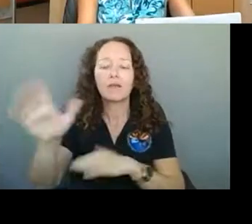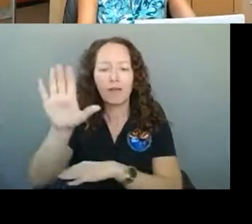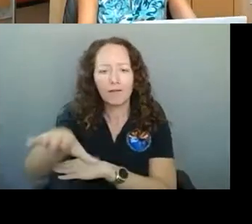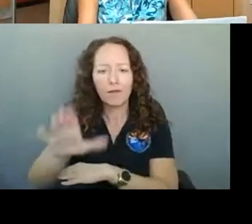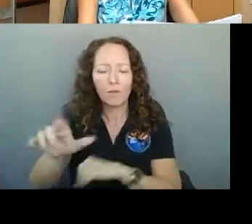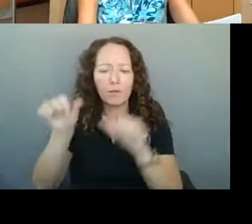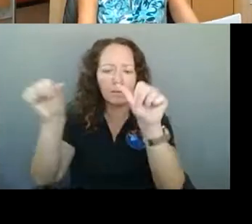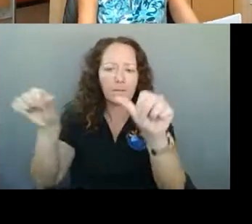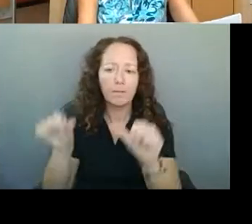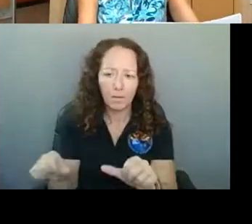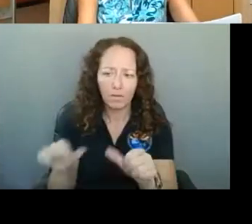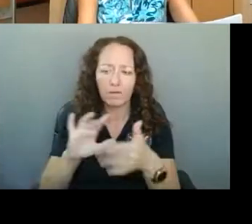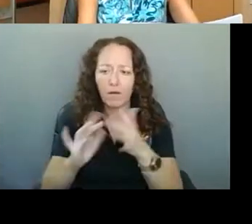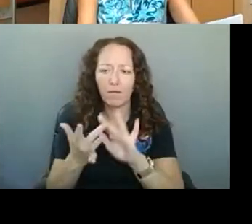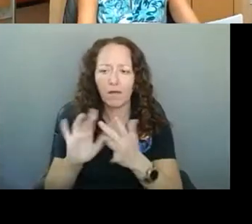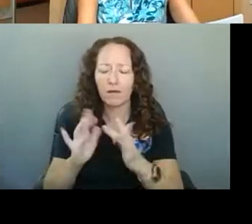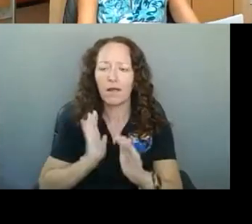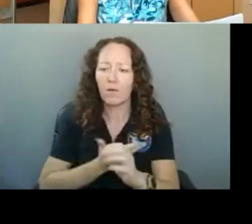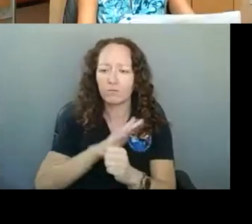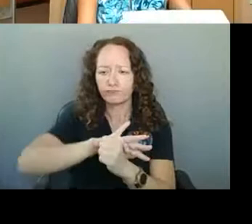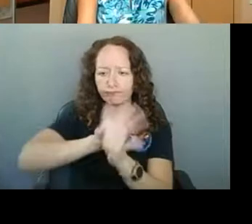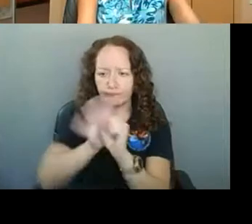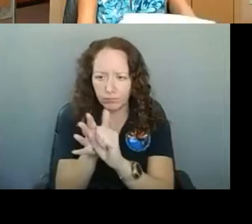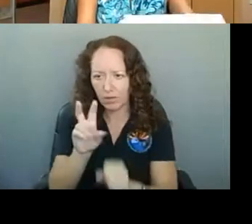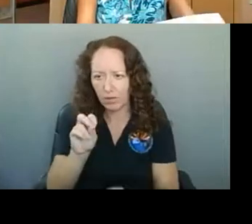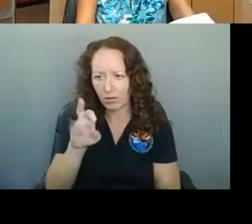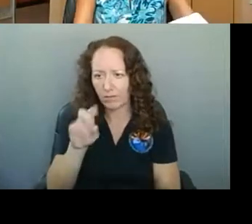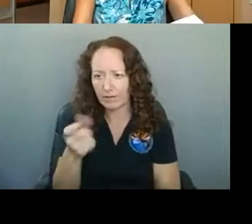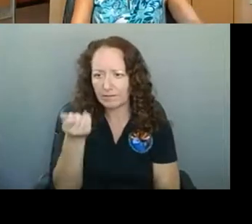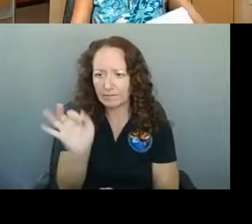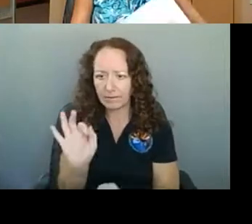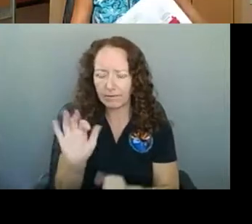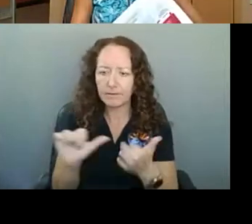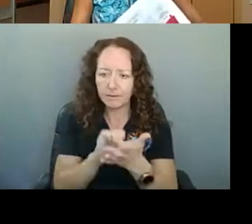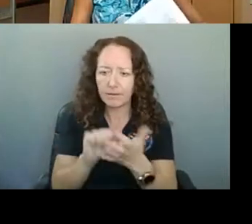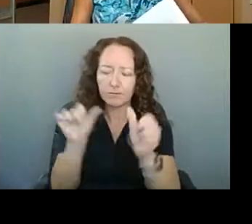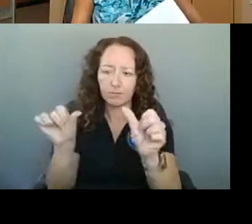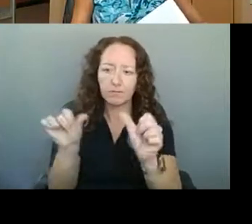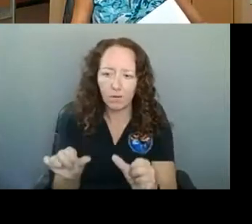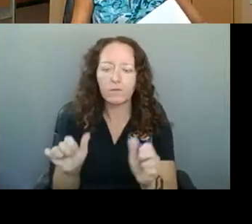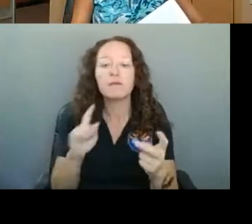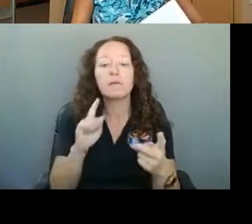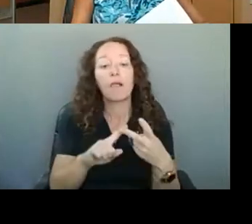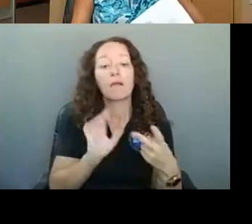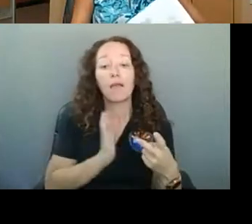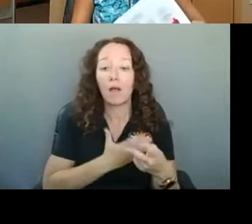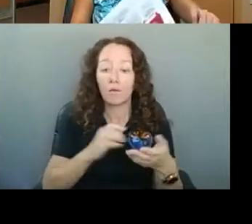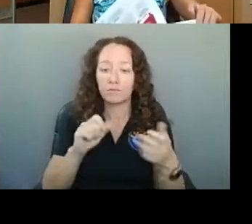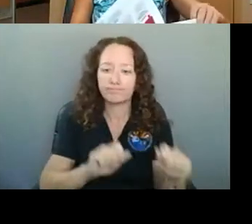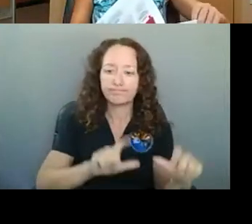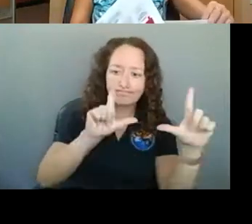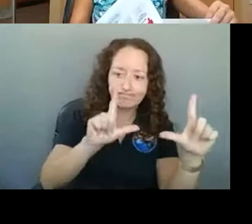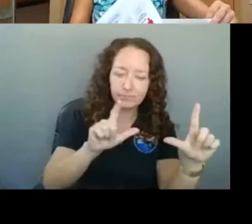documents and important contact information. We are going to try to get through all the questions. However, if we miss you,